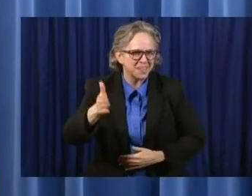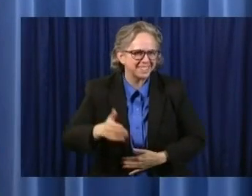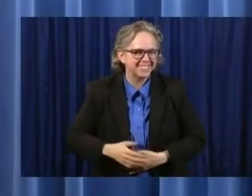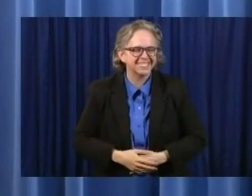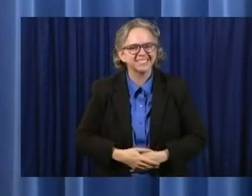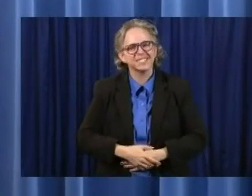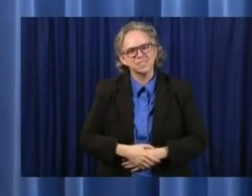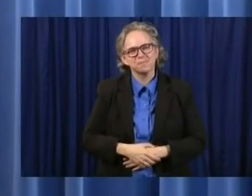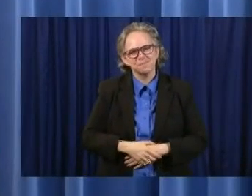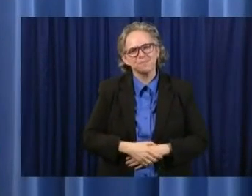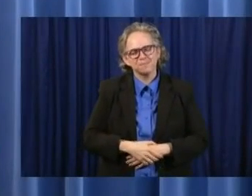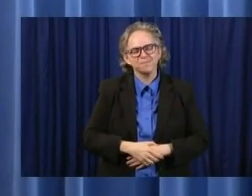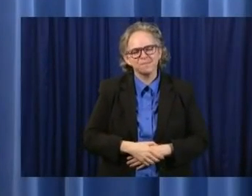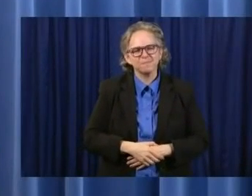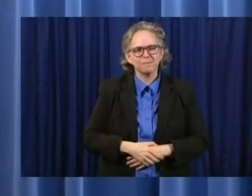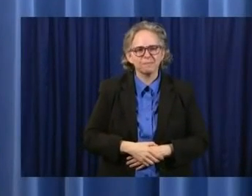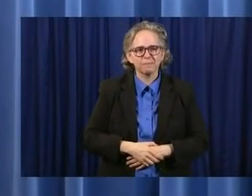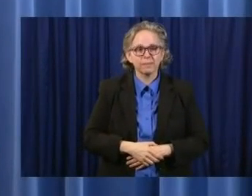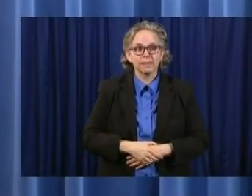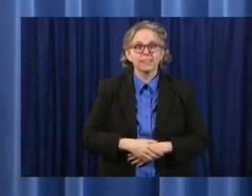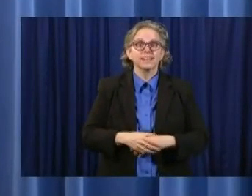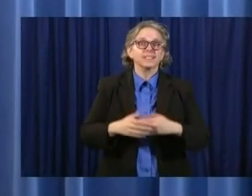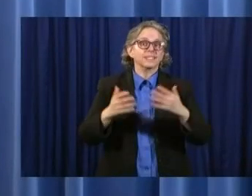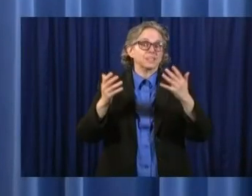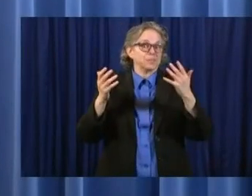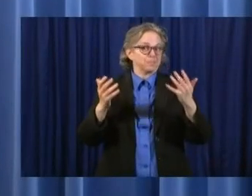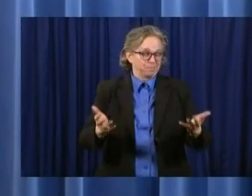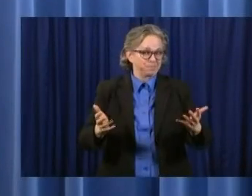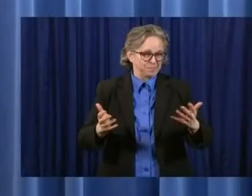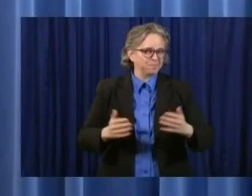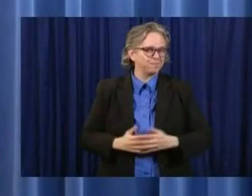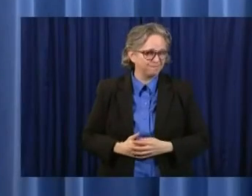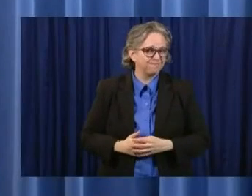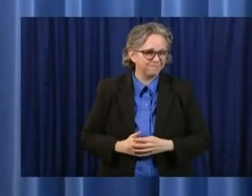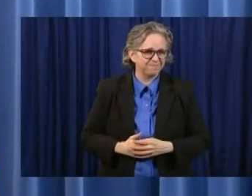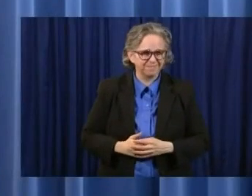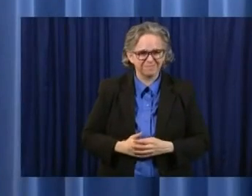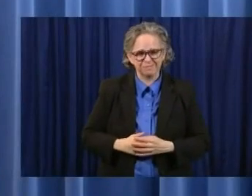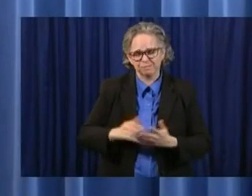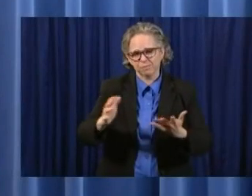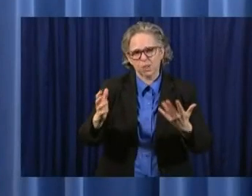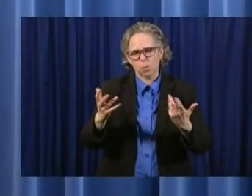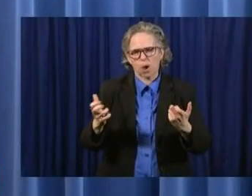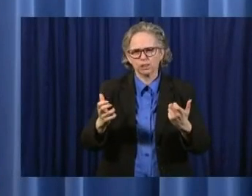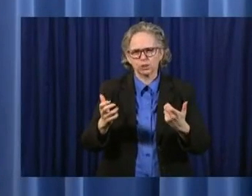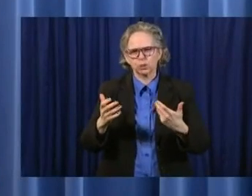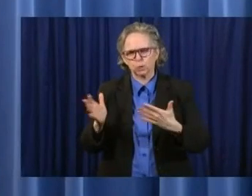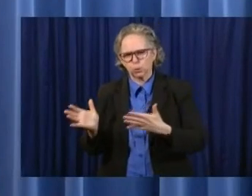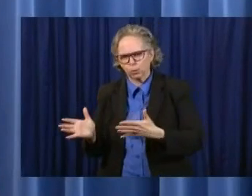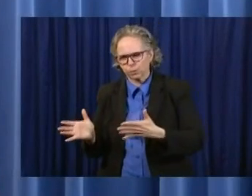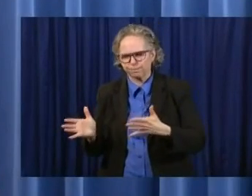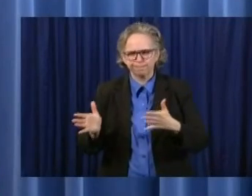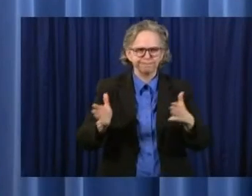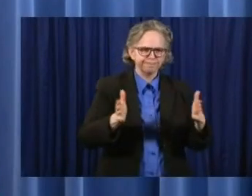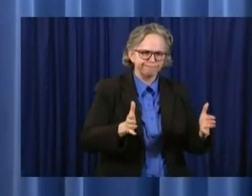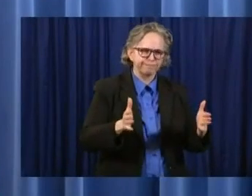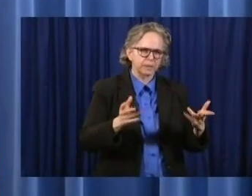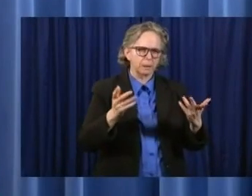So as we start back really with today,